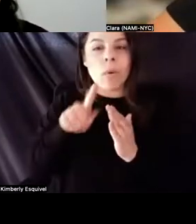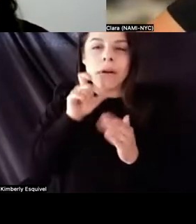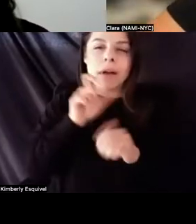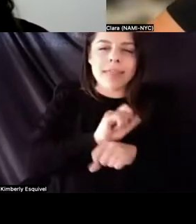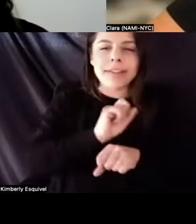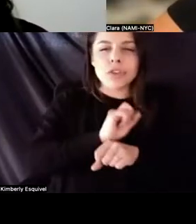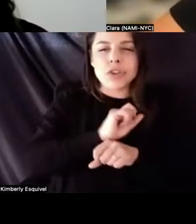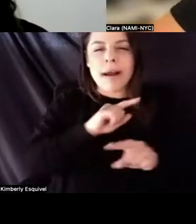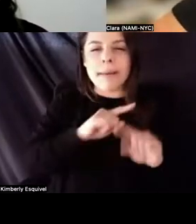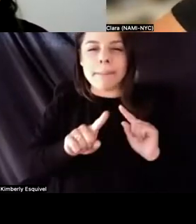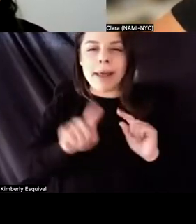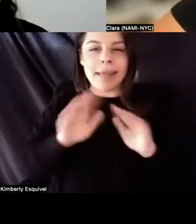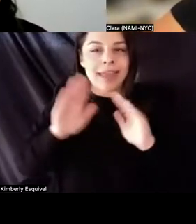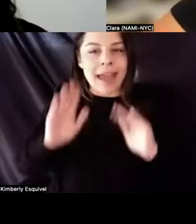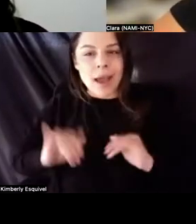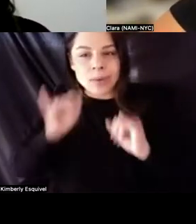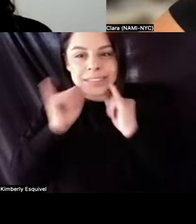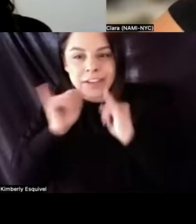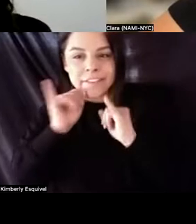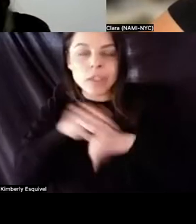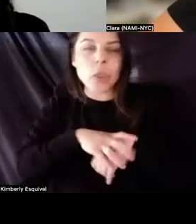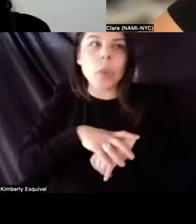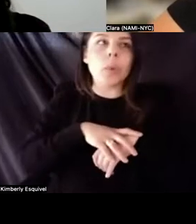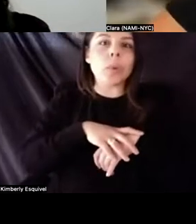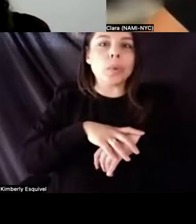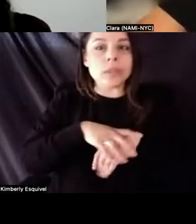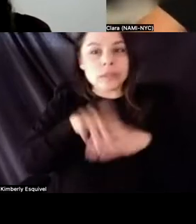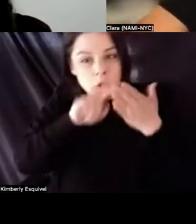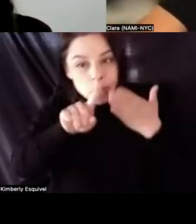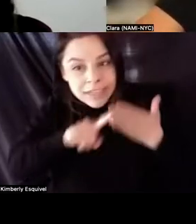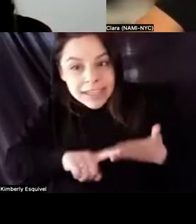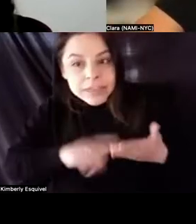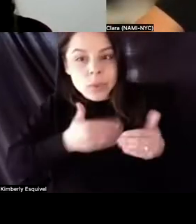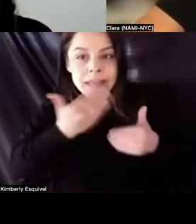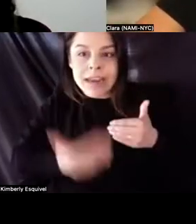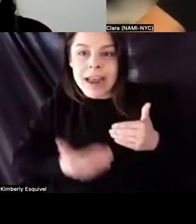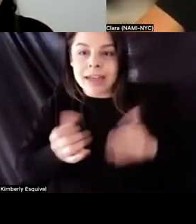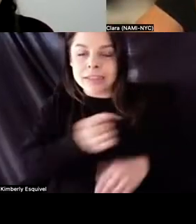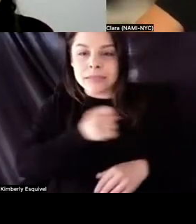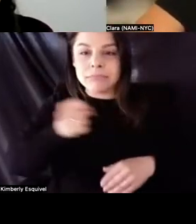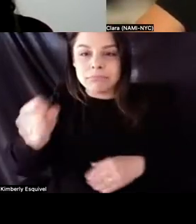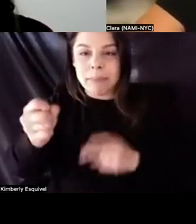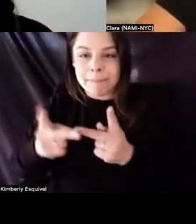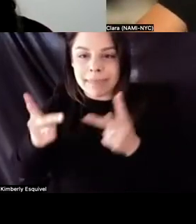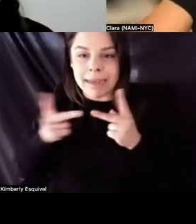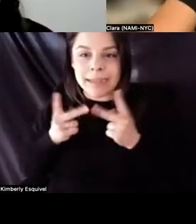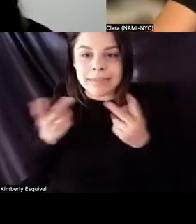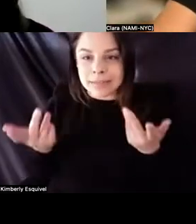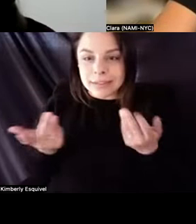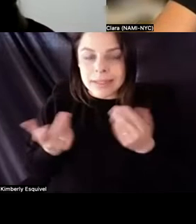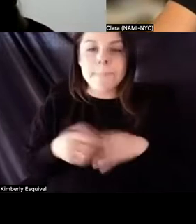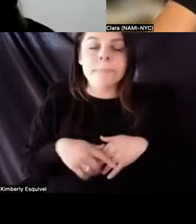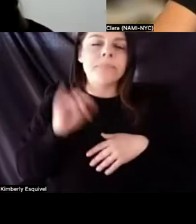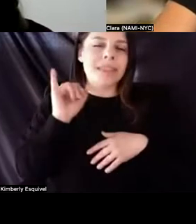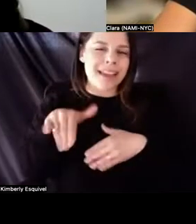but prepare for the housing interviews, looking into the next housing placements. Um, sort of like that's